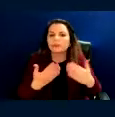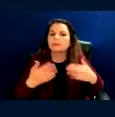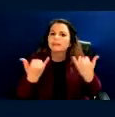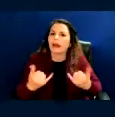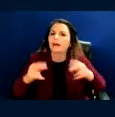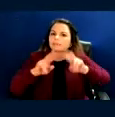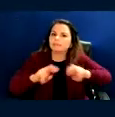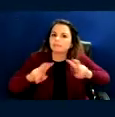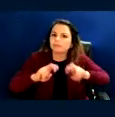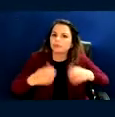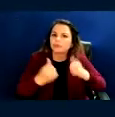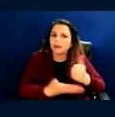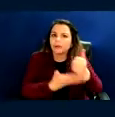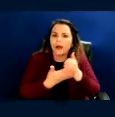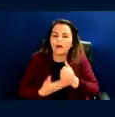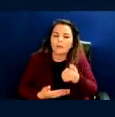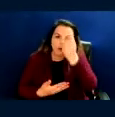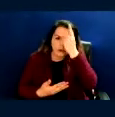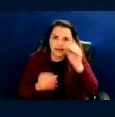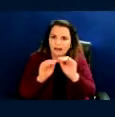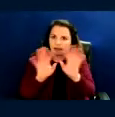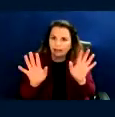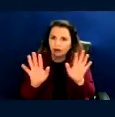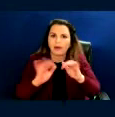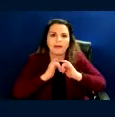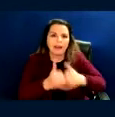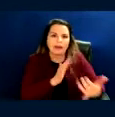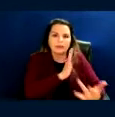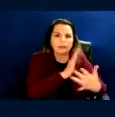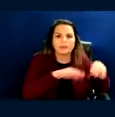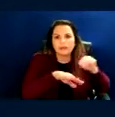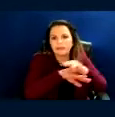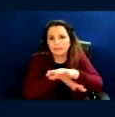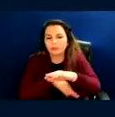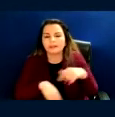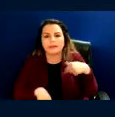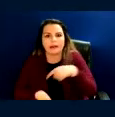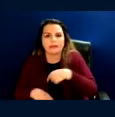so important to helping us understand how and where we can intervene.